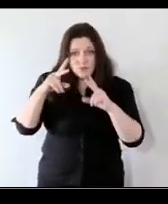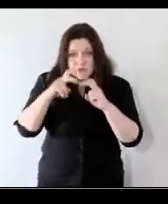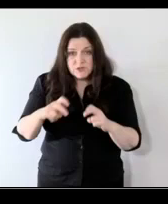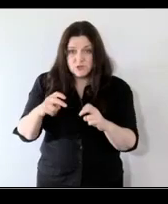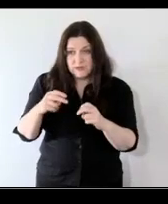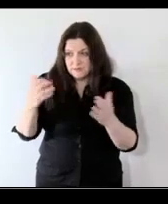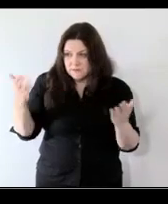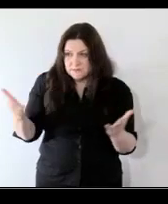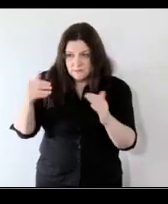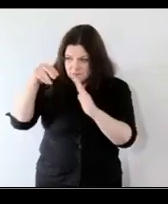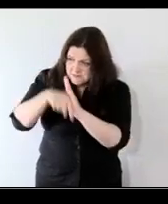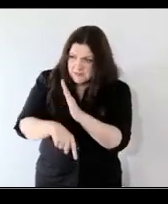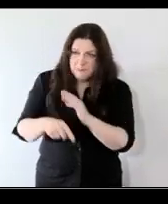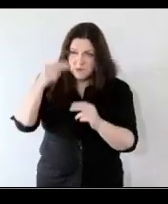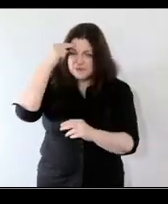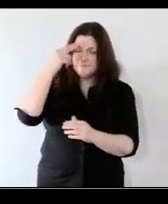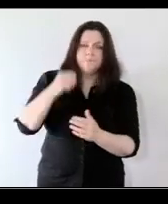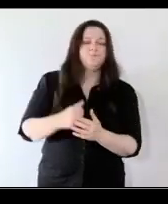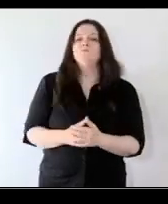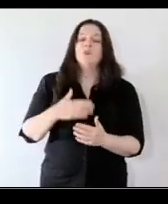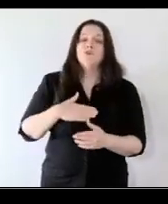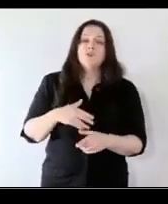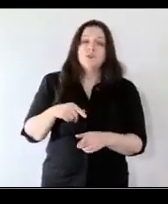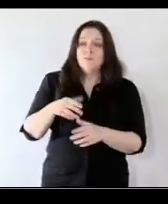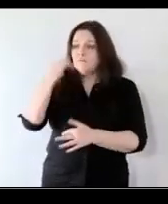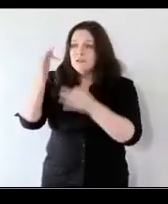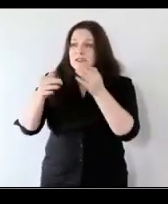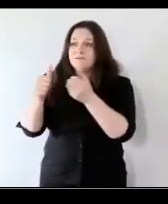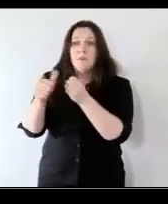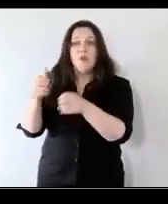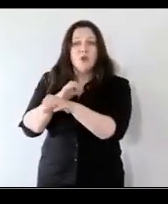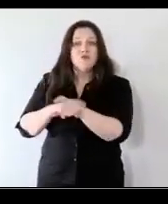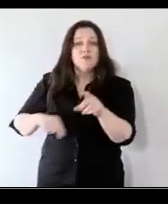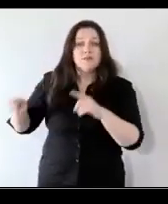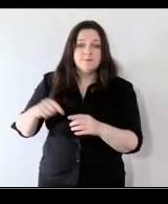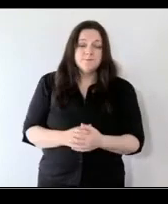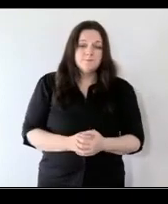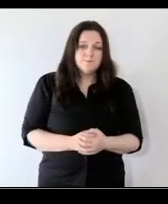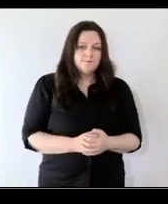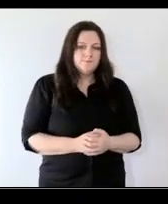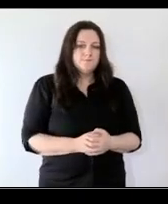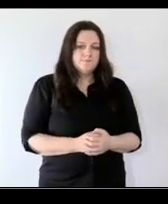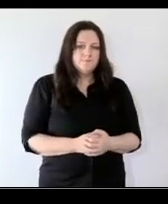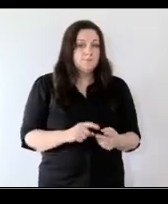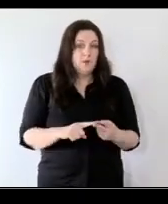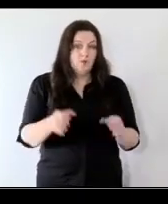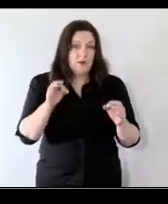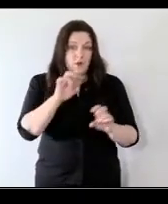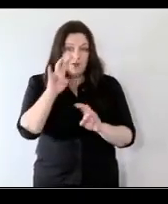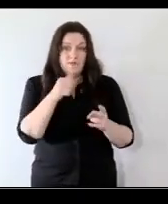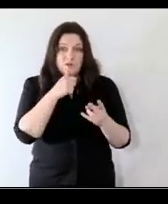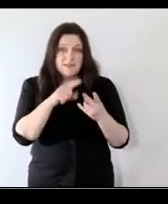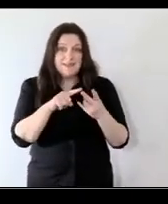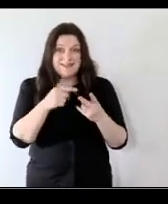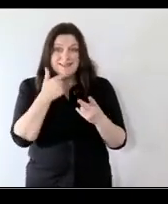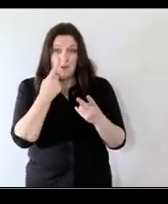the depth of our understanding as opposed to relying on findings from other countries okay they're great questions i'll